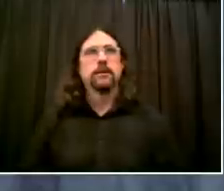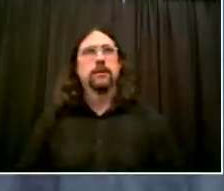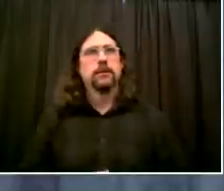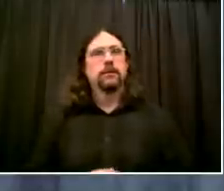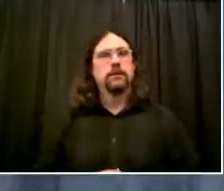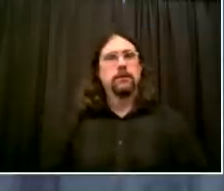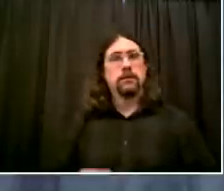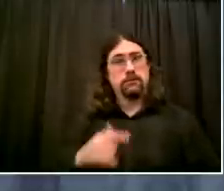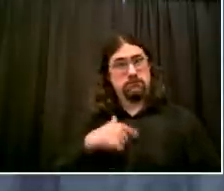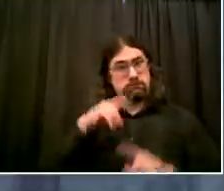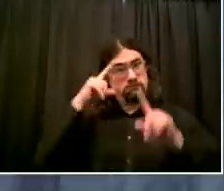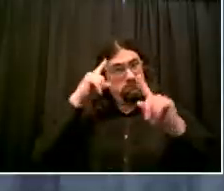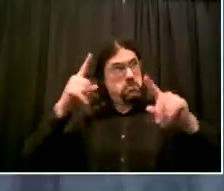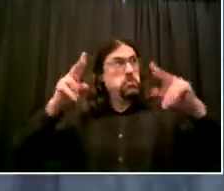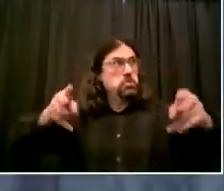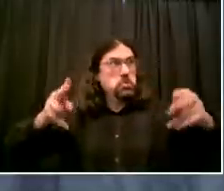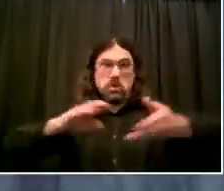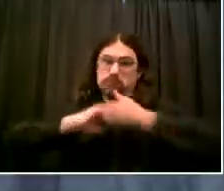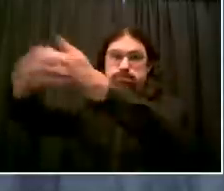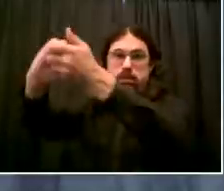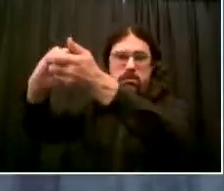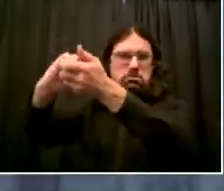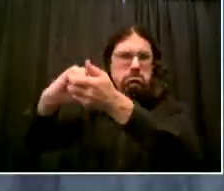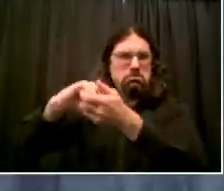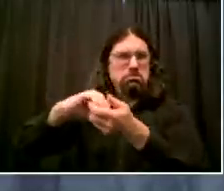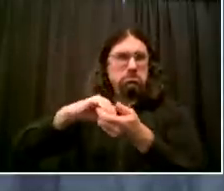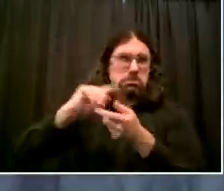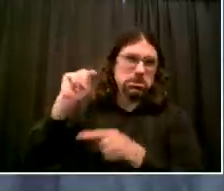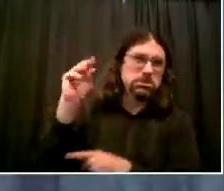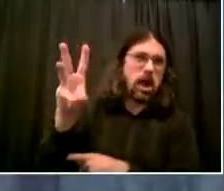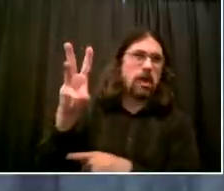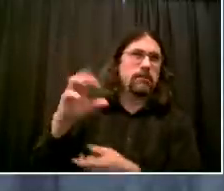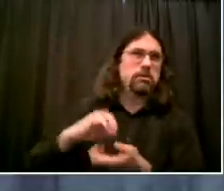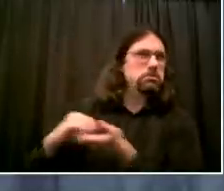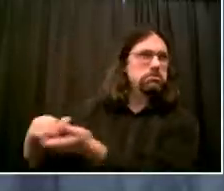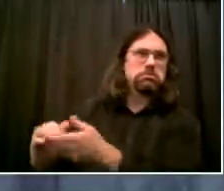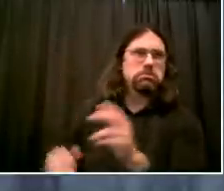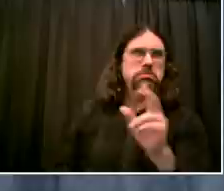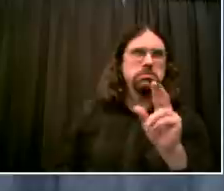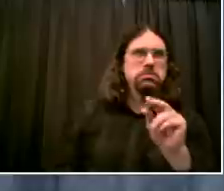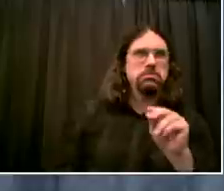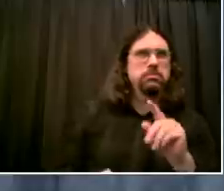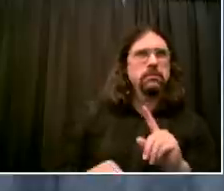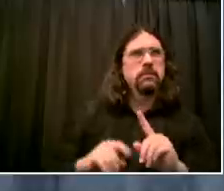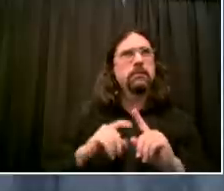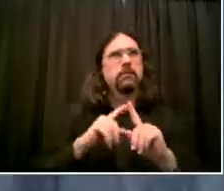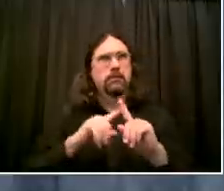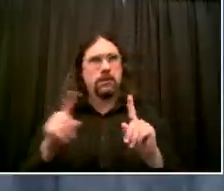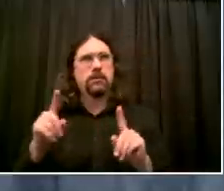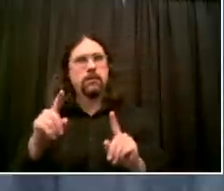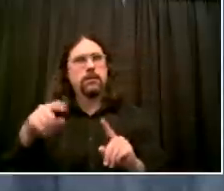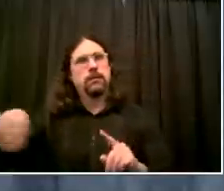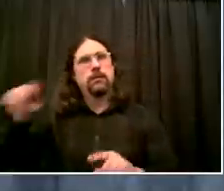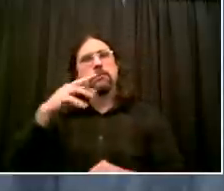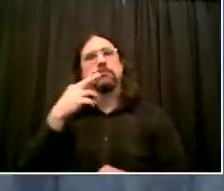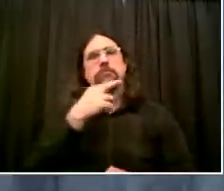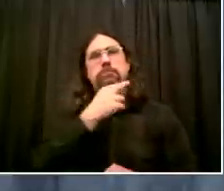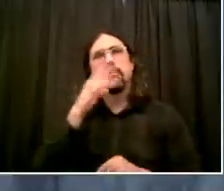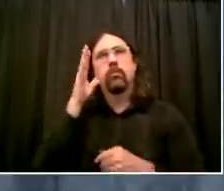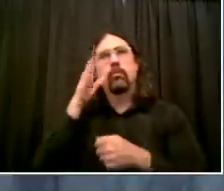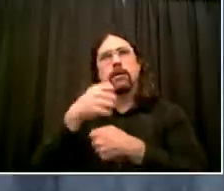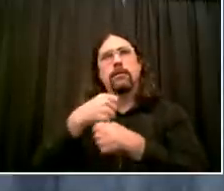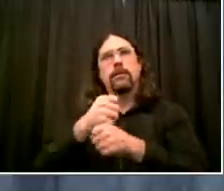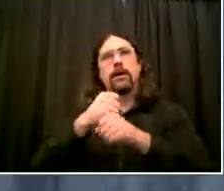can put up and they can grab those spaces and mark them. For the residential spaces, which is a smaller proportion of the potential